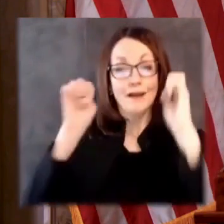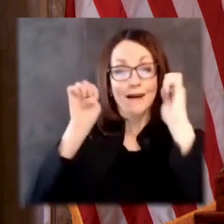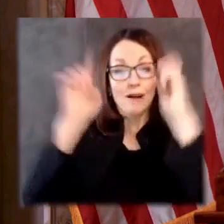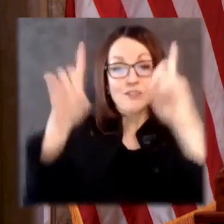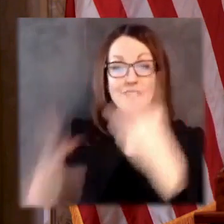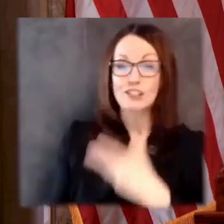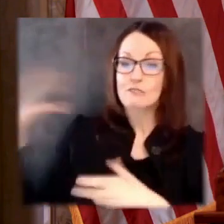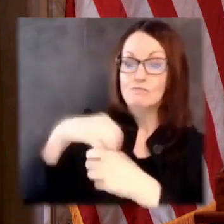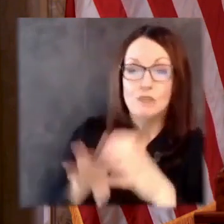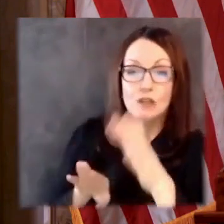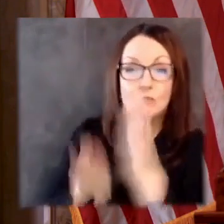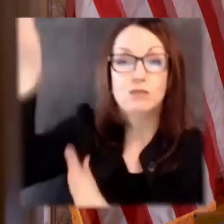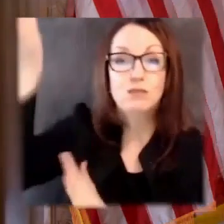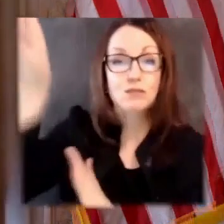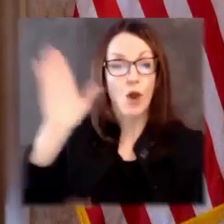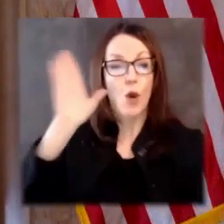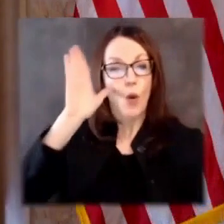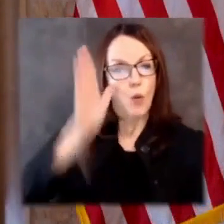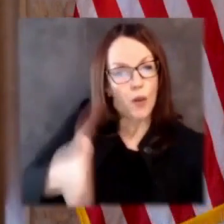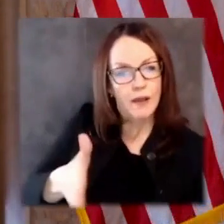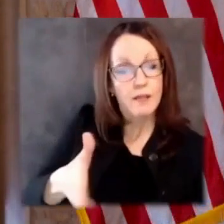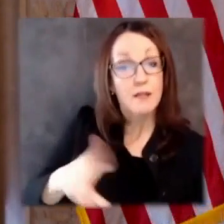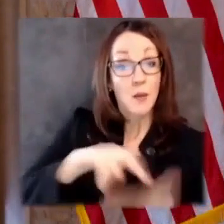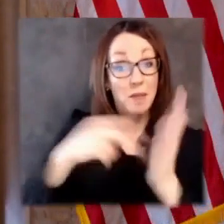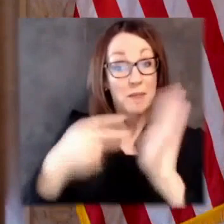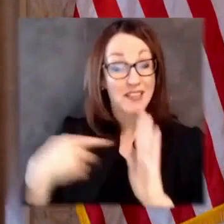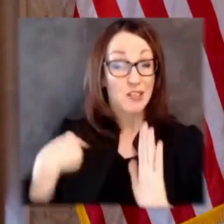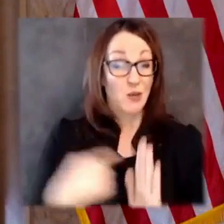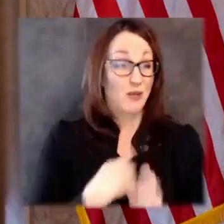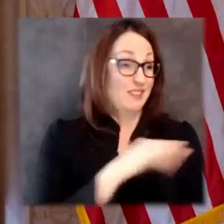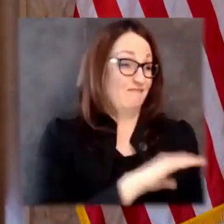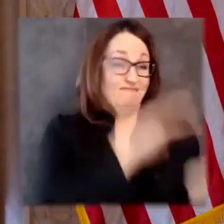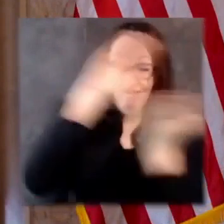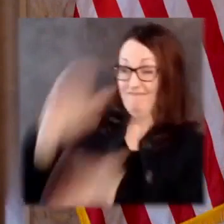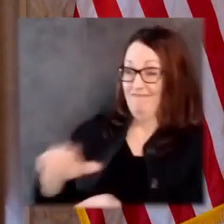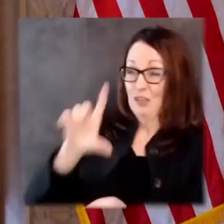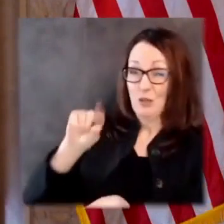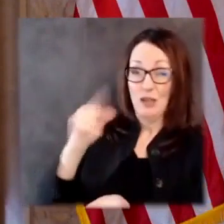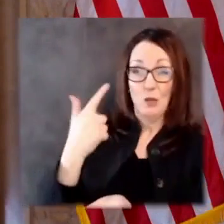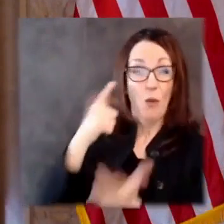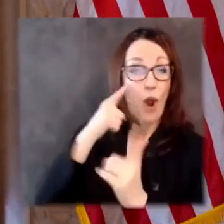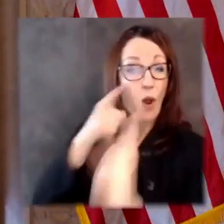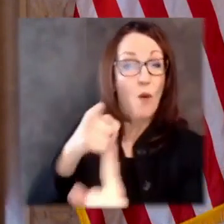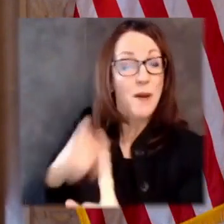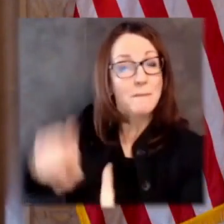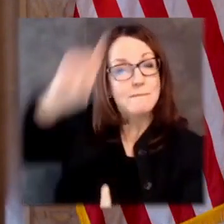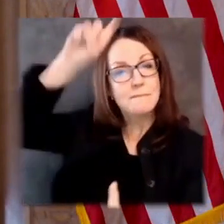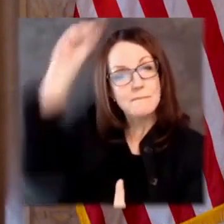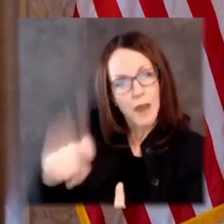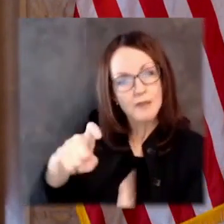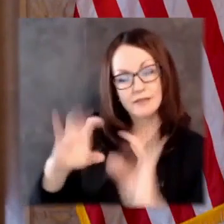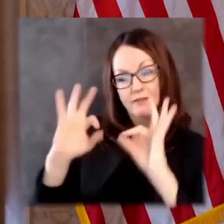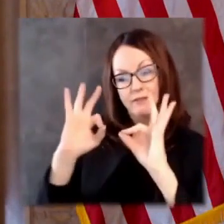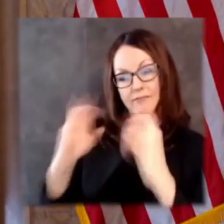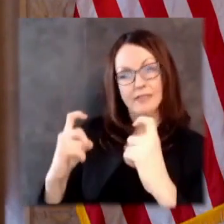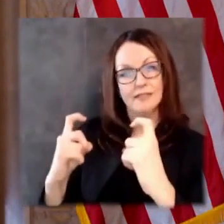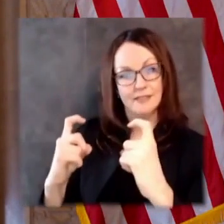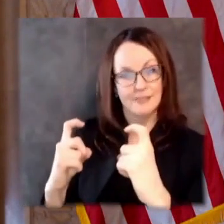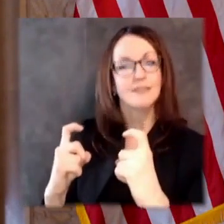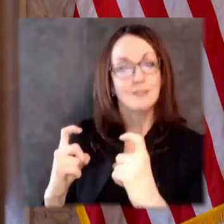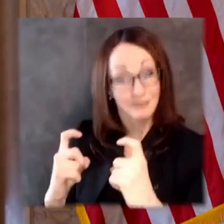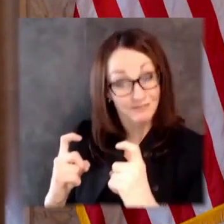broadband access. I'm proud that my first biennial budget invested $54 million into broadband